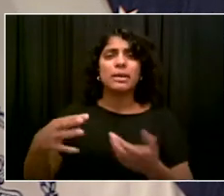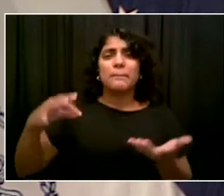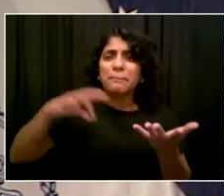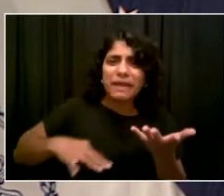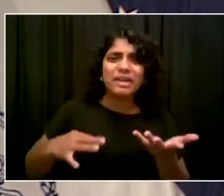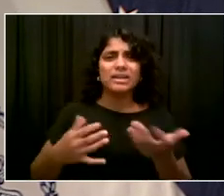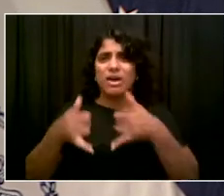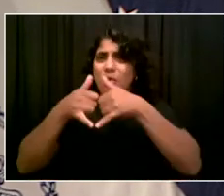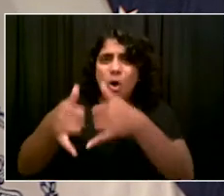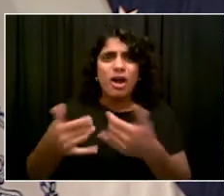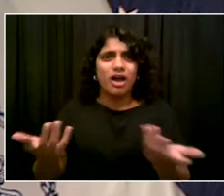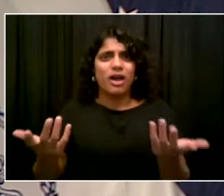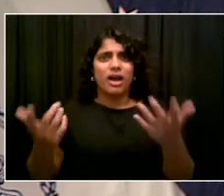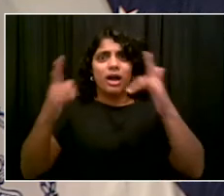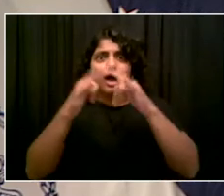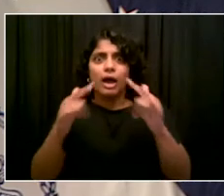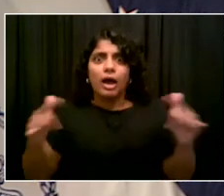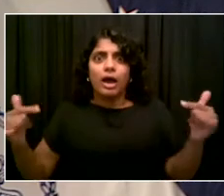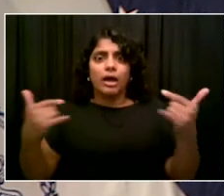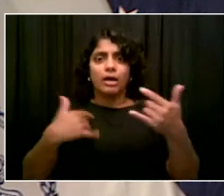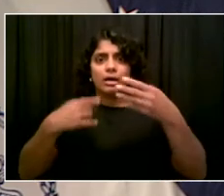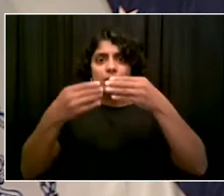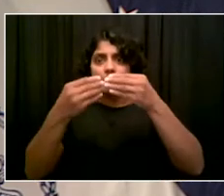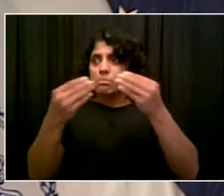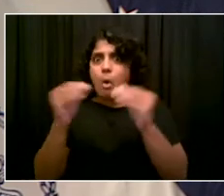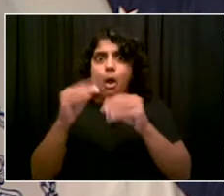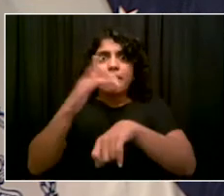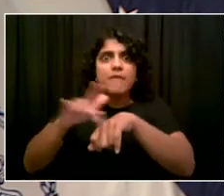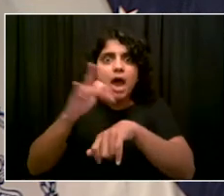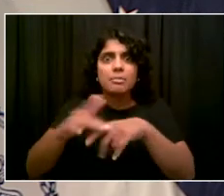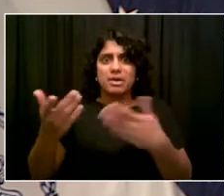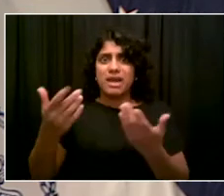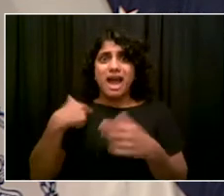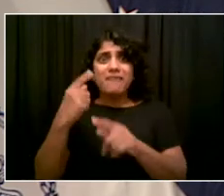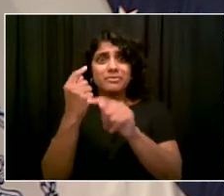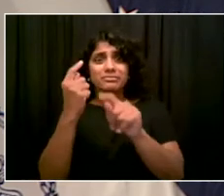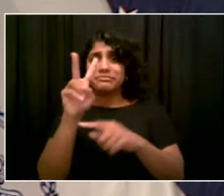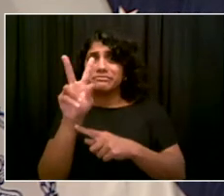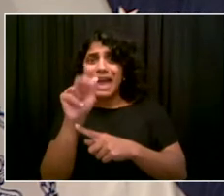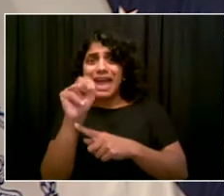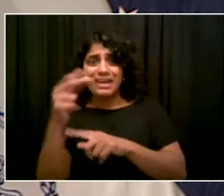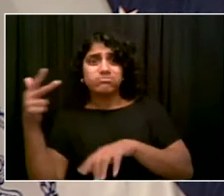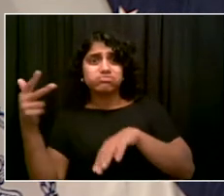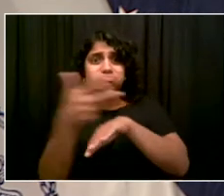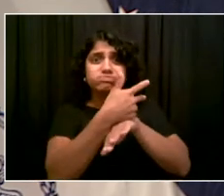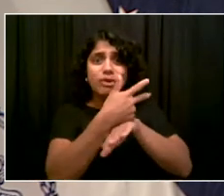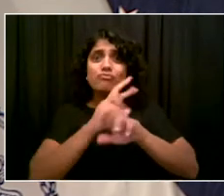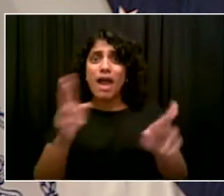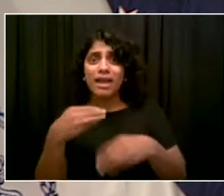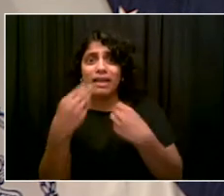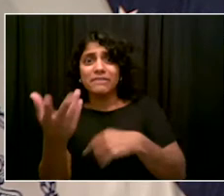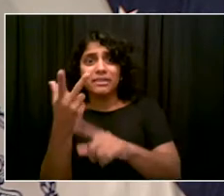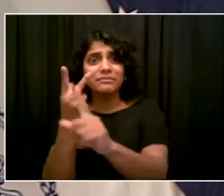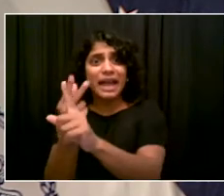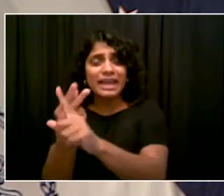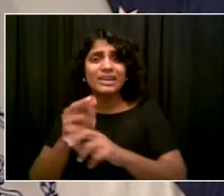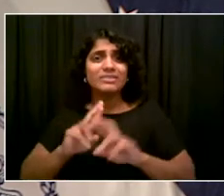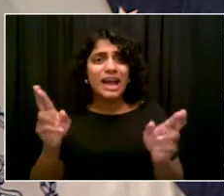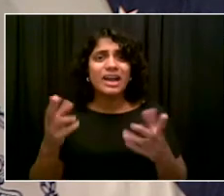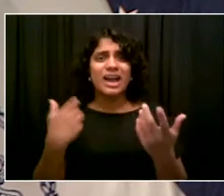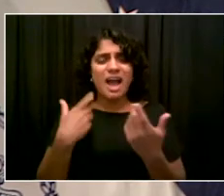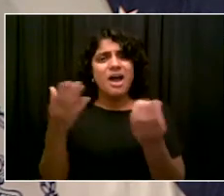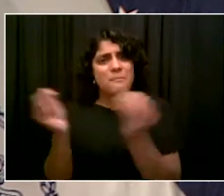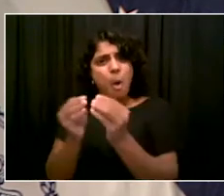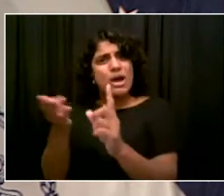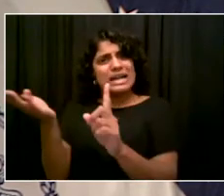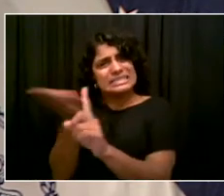because every single additional vaccination matters. So in terms of everything we can do, particularly within our city agencies, first